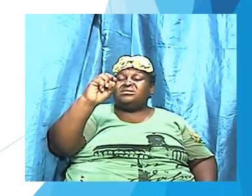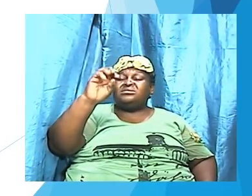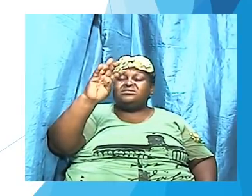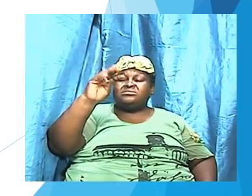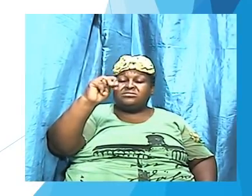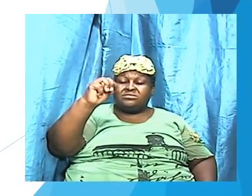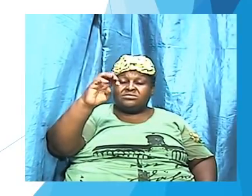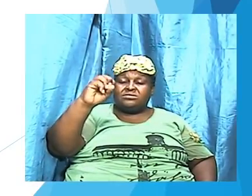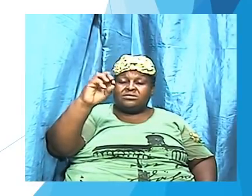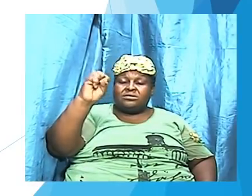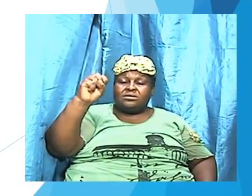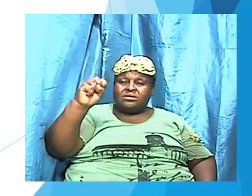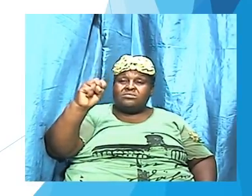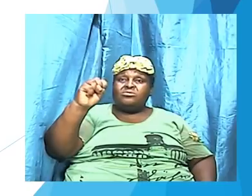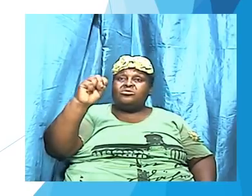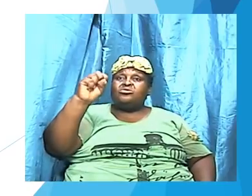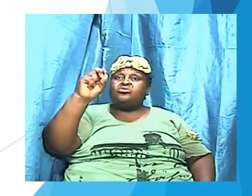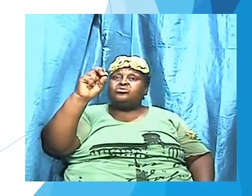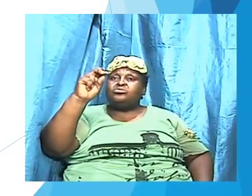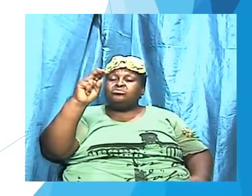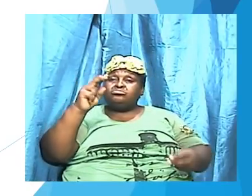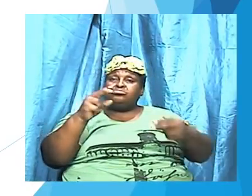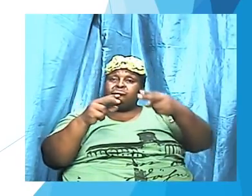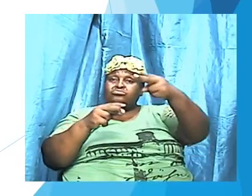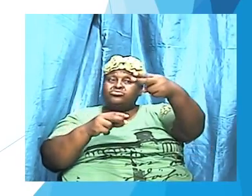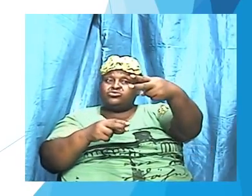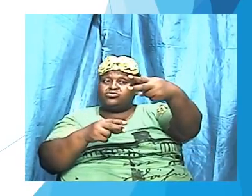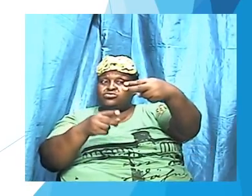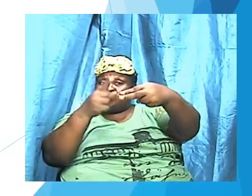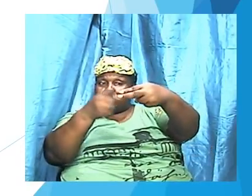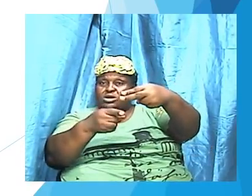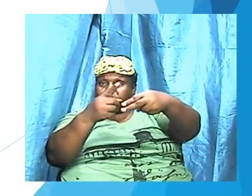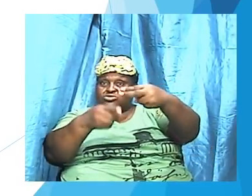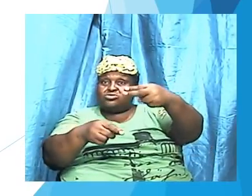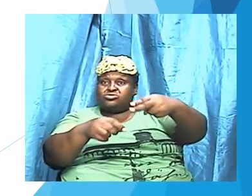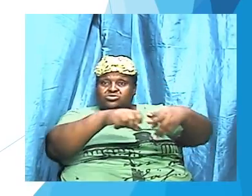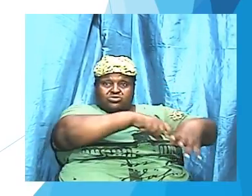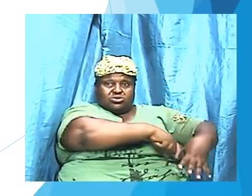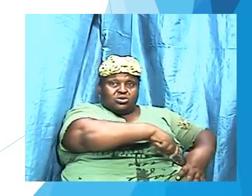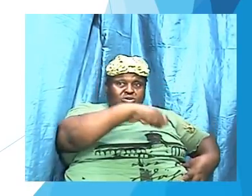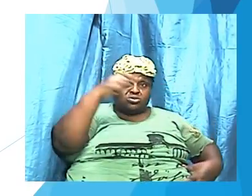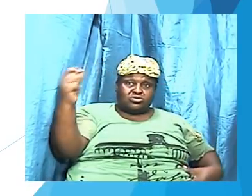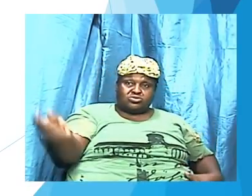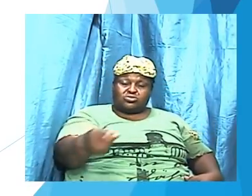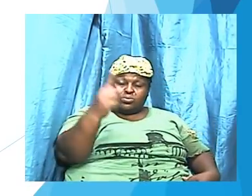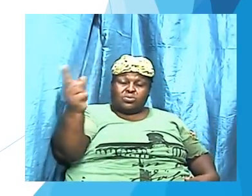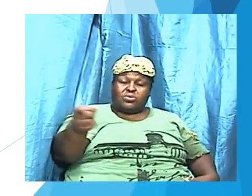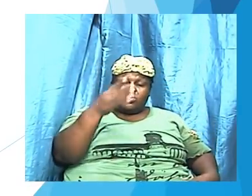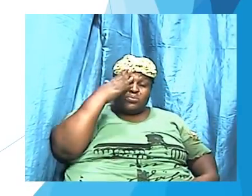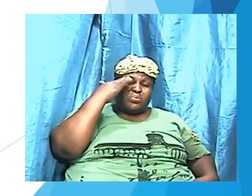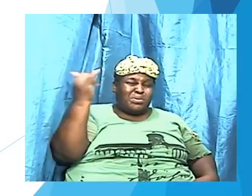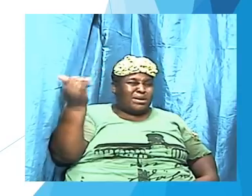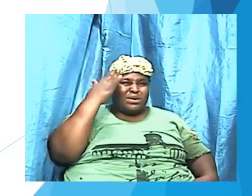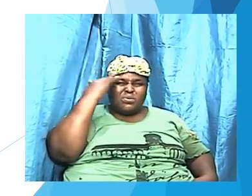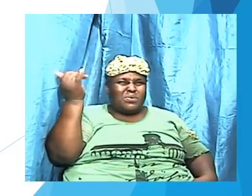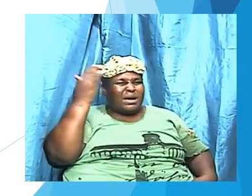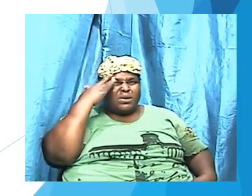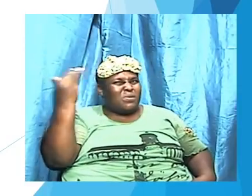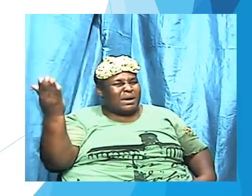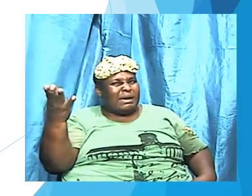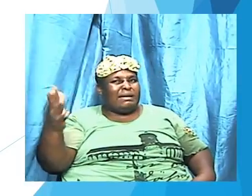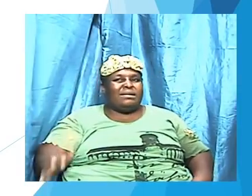sword why why is it why is it so called and we are going to take a little time